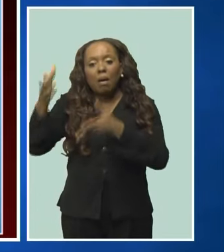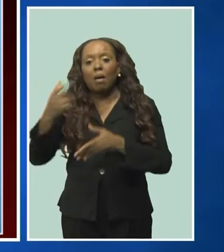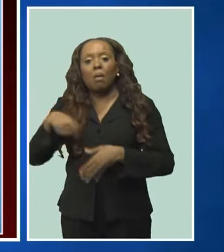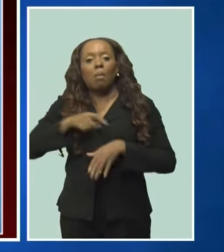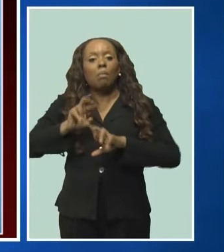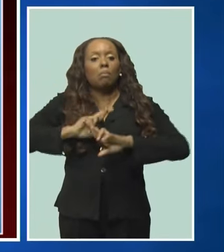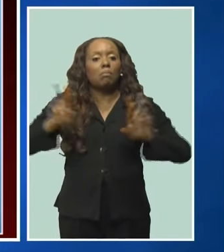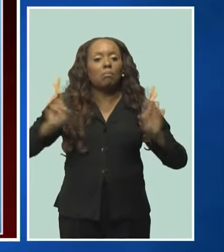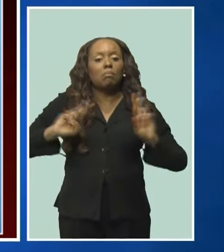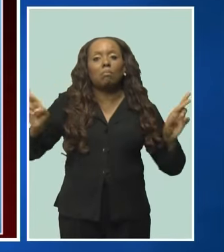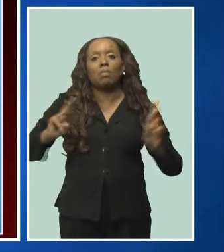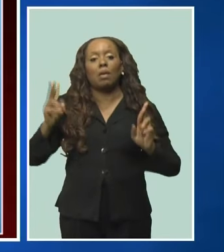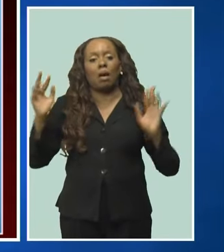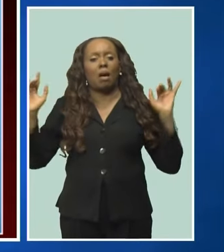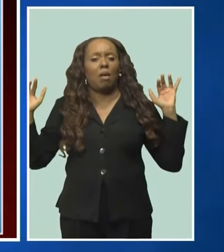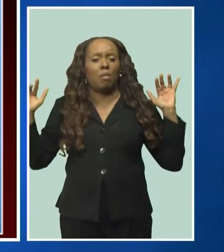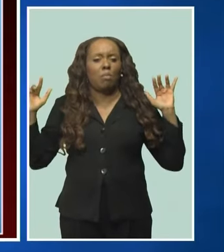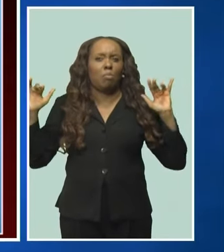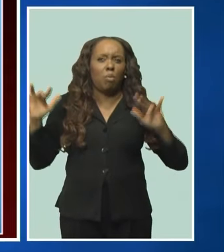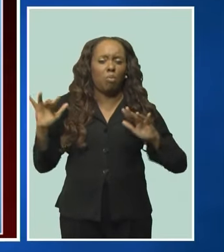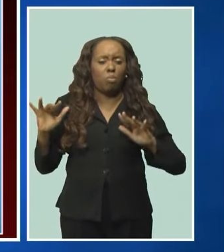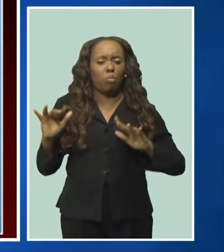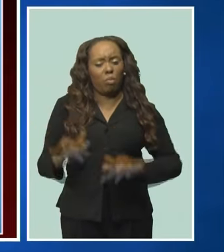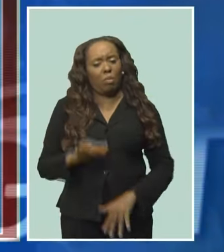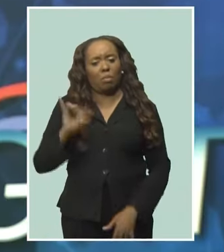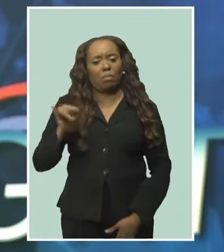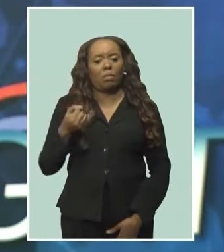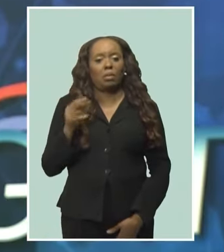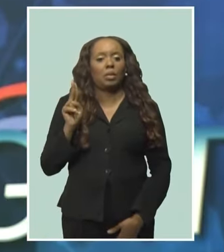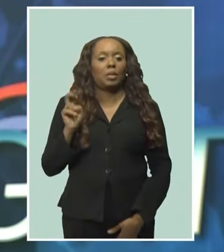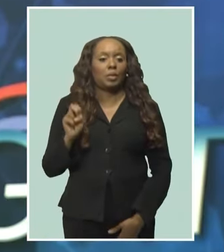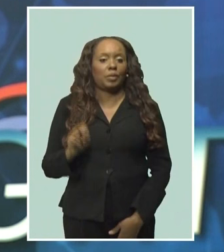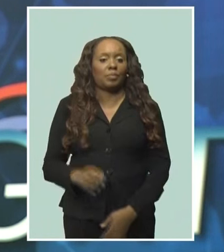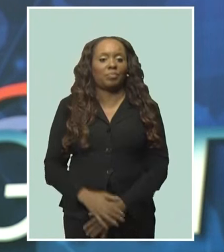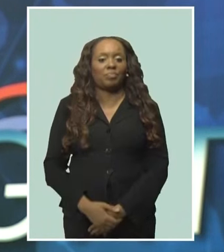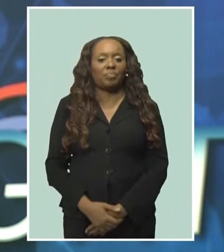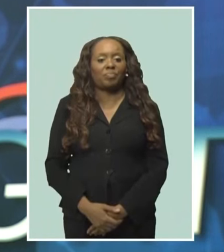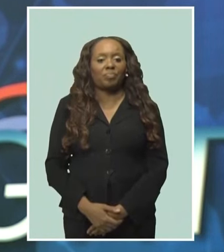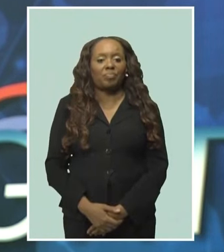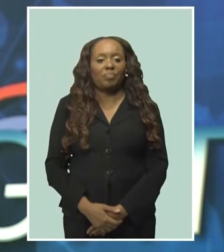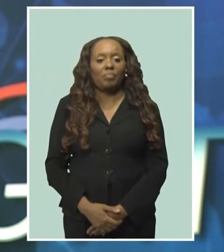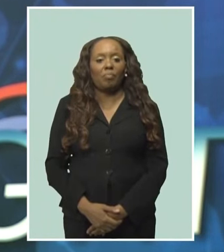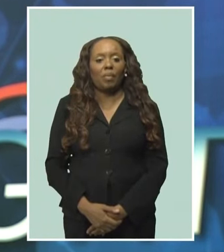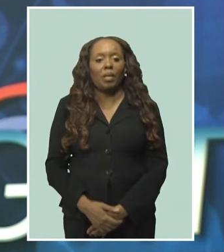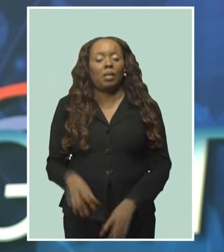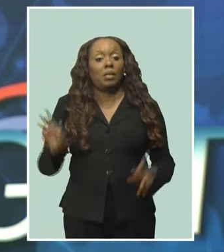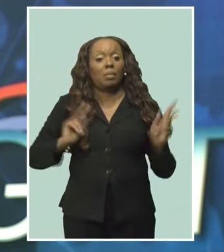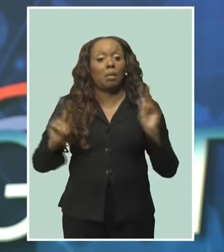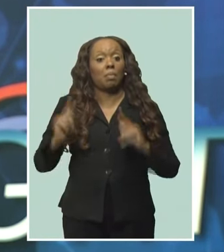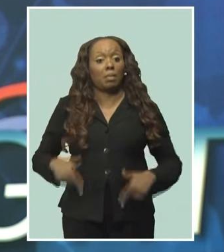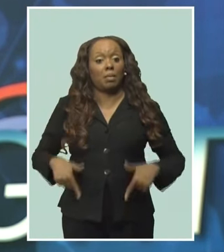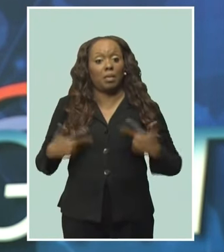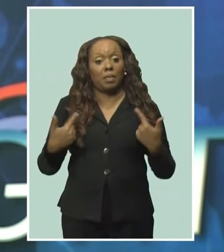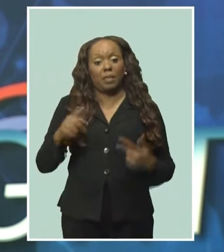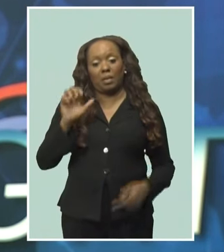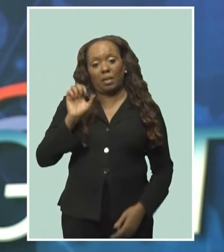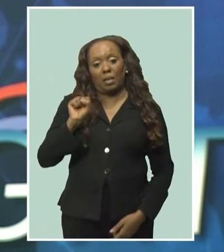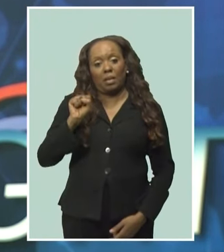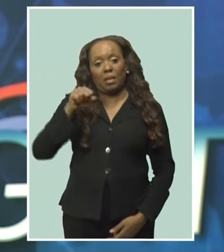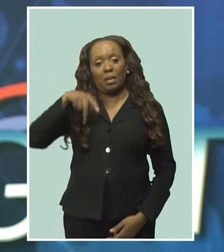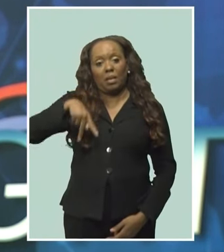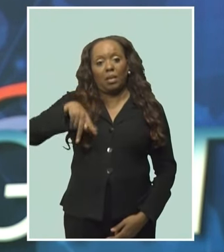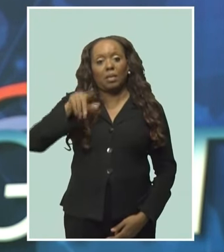for the influx that we expect to come June. The help is on the way for residents of Spa Hill St. Joseph